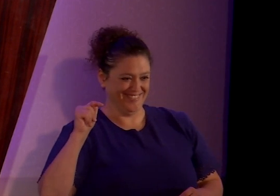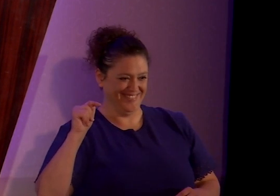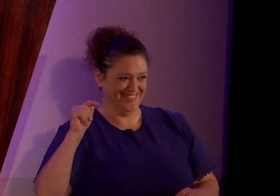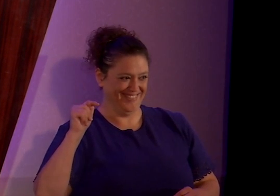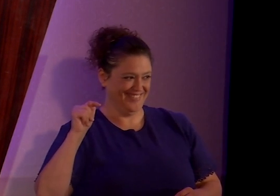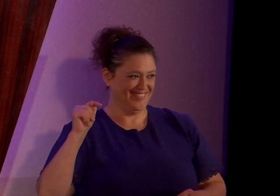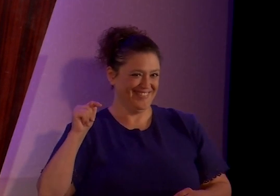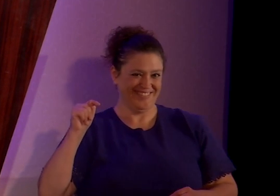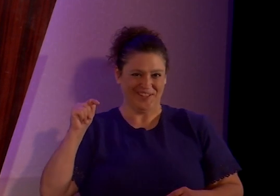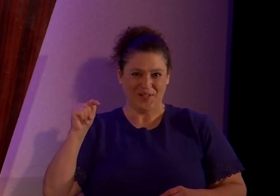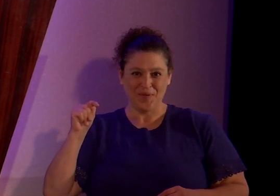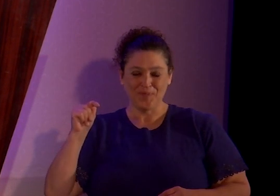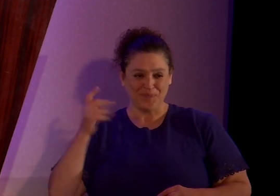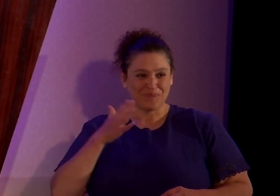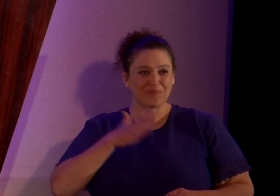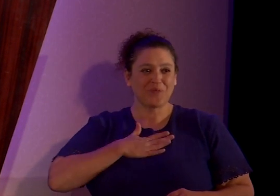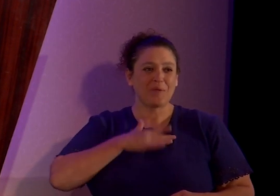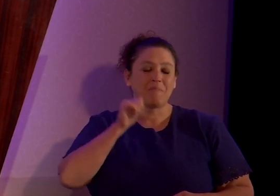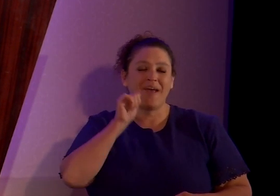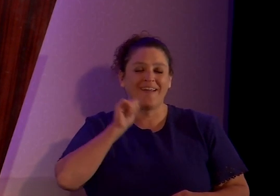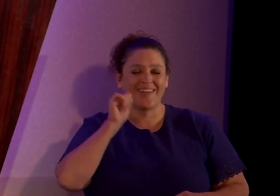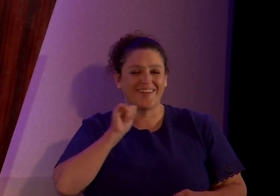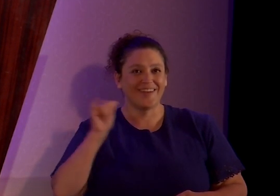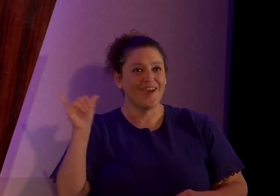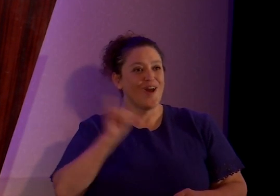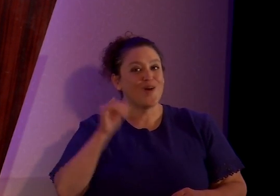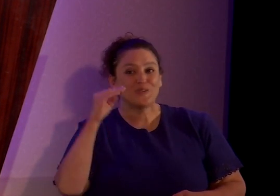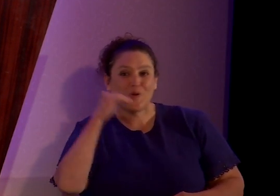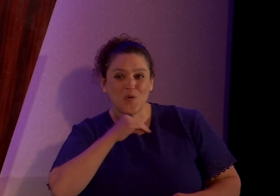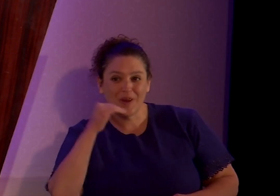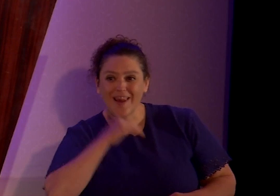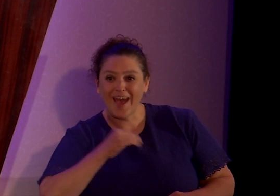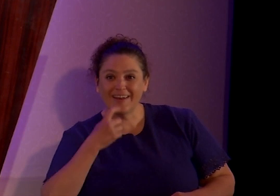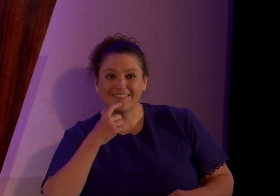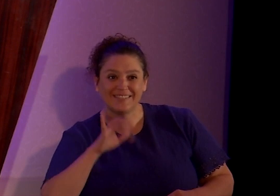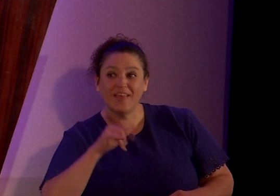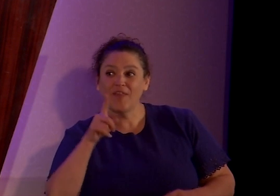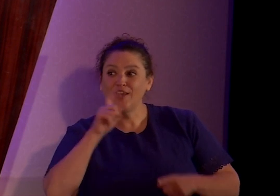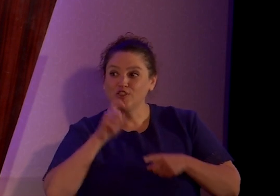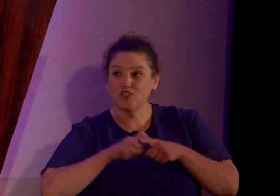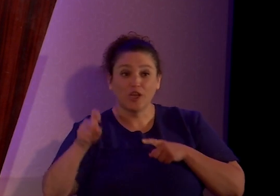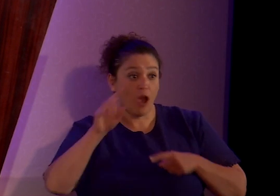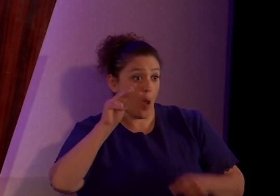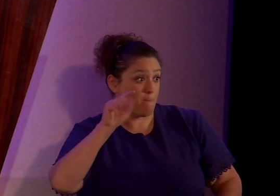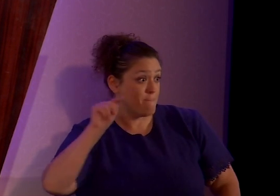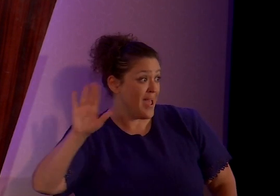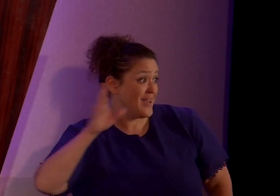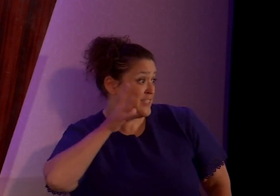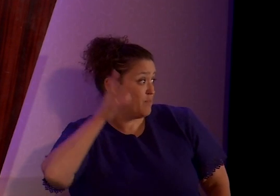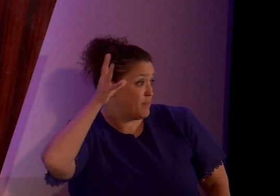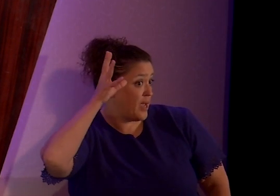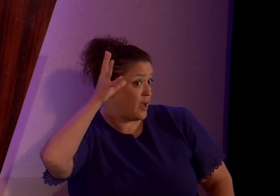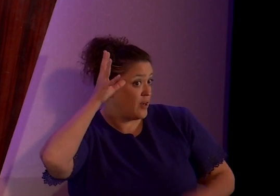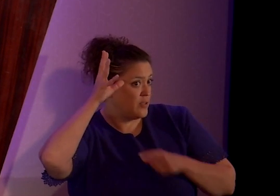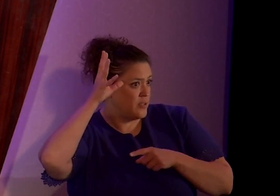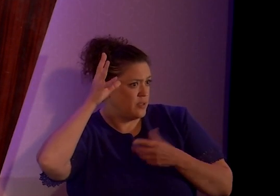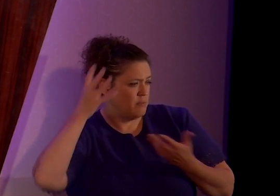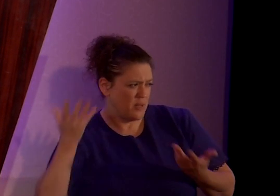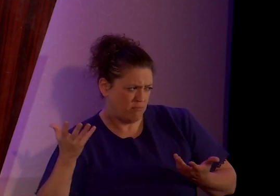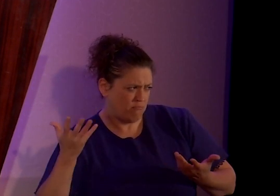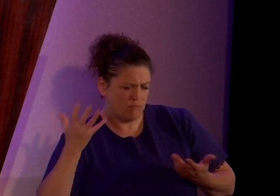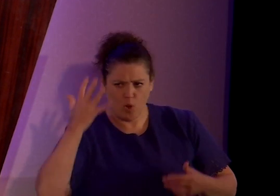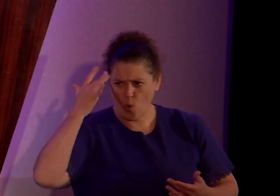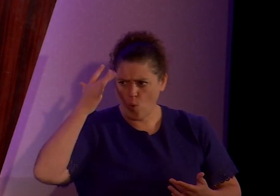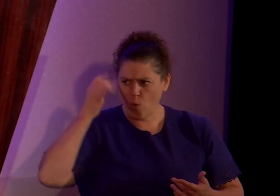Um, my aunt also lied and said that she had called Matt's parents, which, why would you call